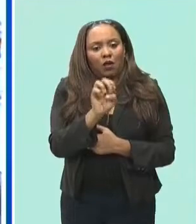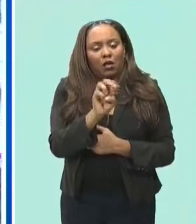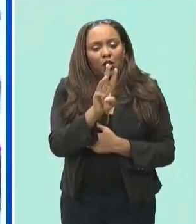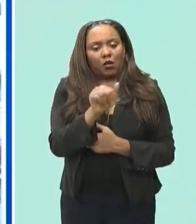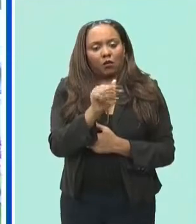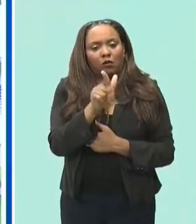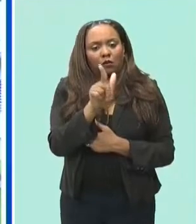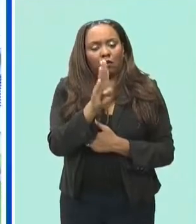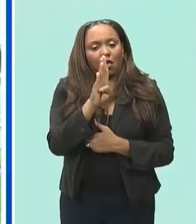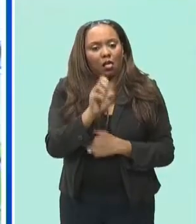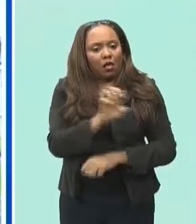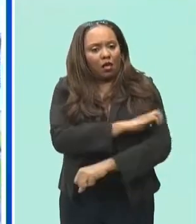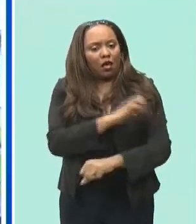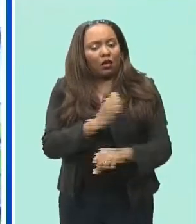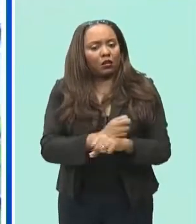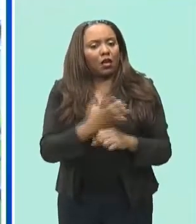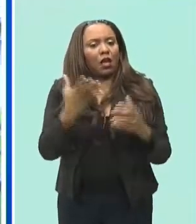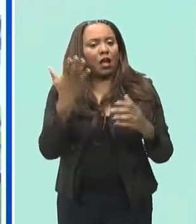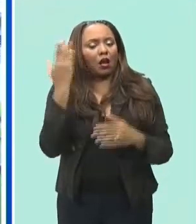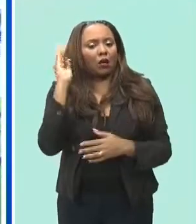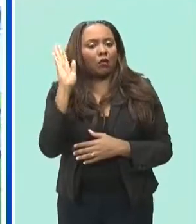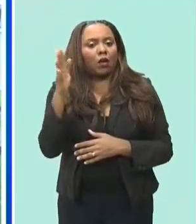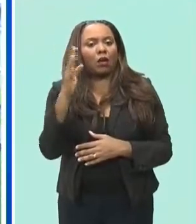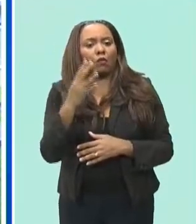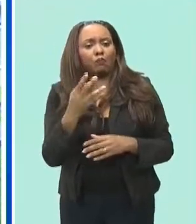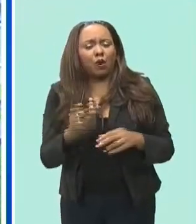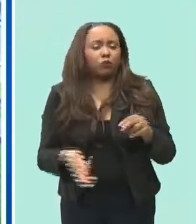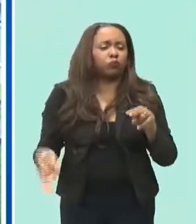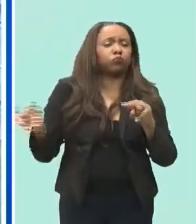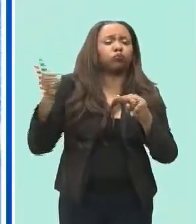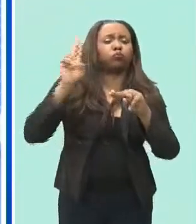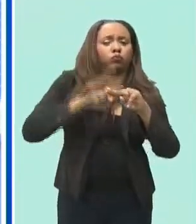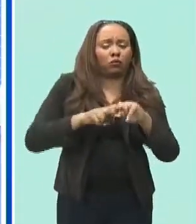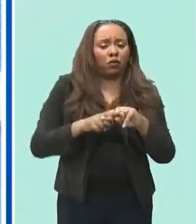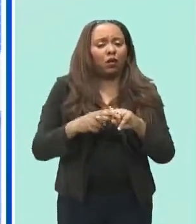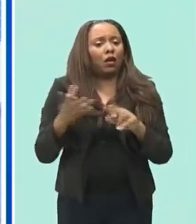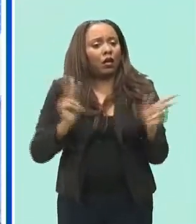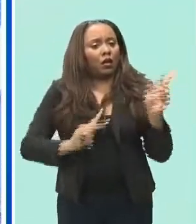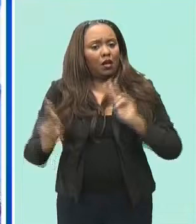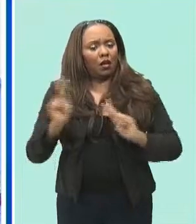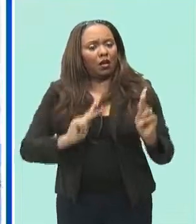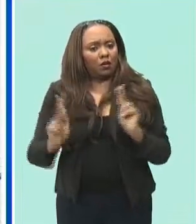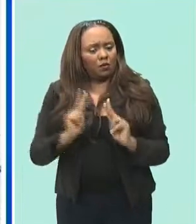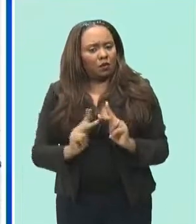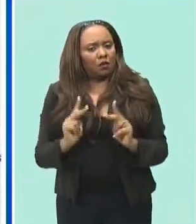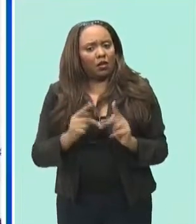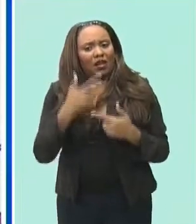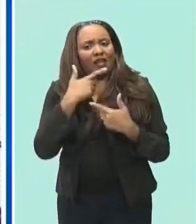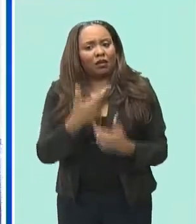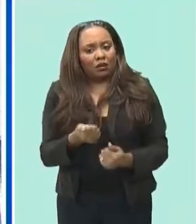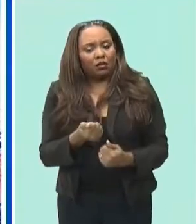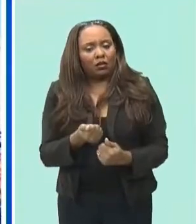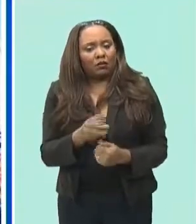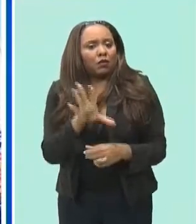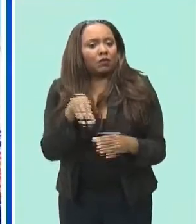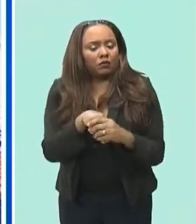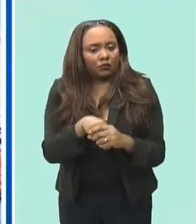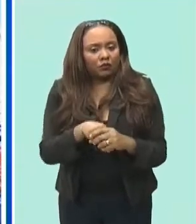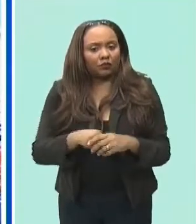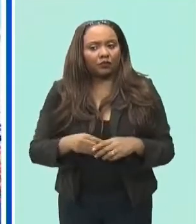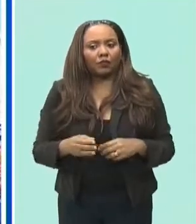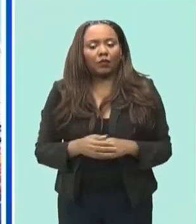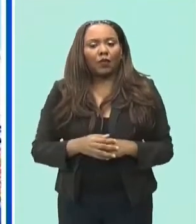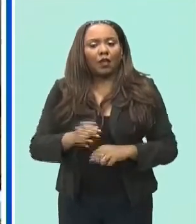quadruple over the next decade and overseas energy producers are hoping to capitalize on this in fact